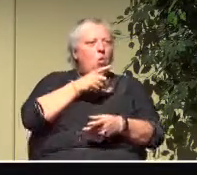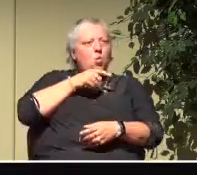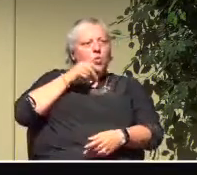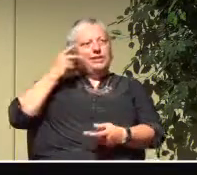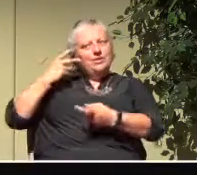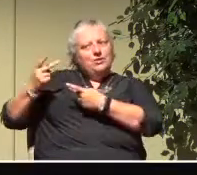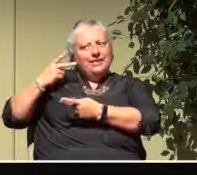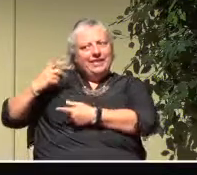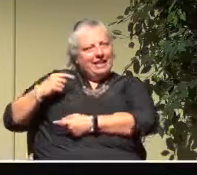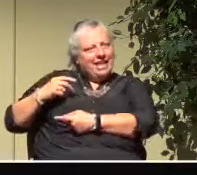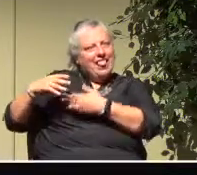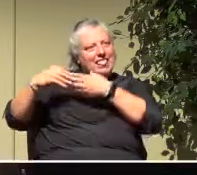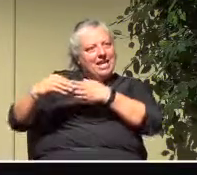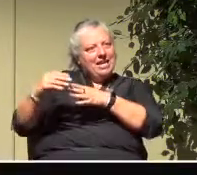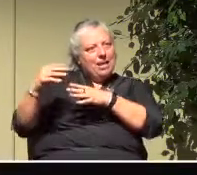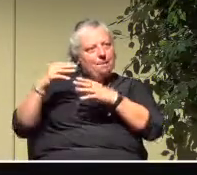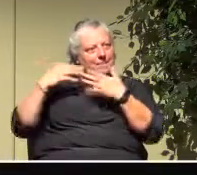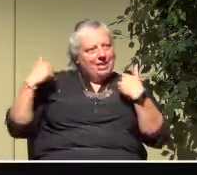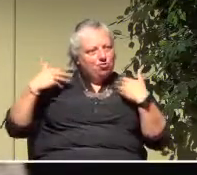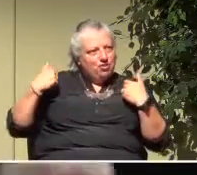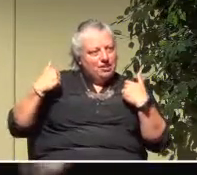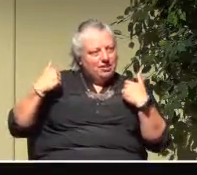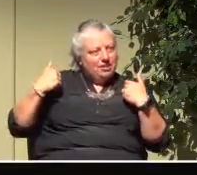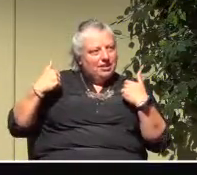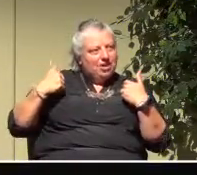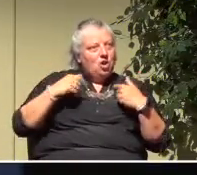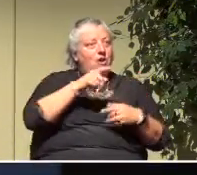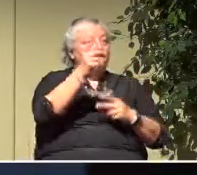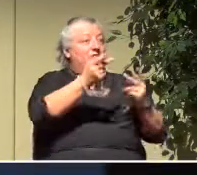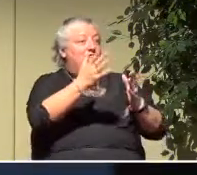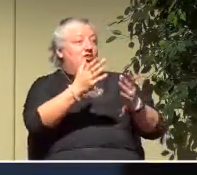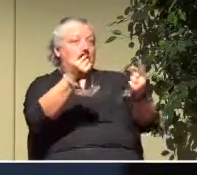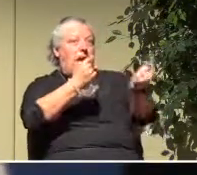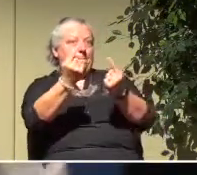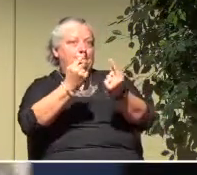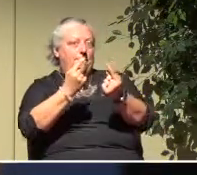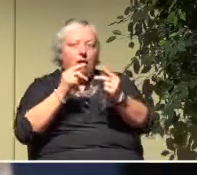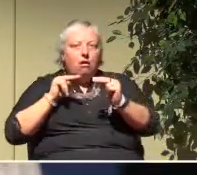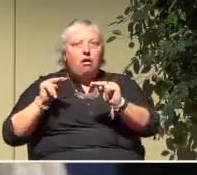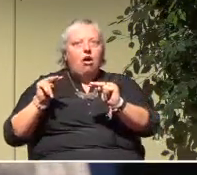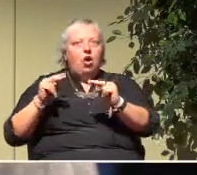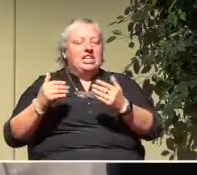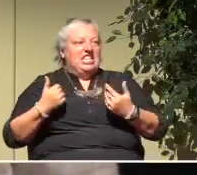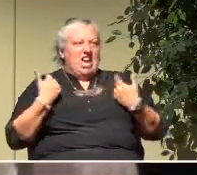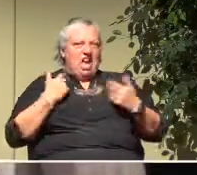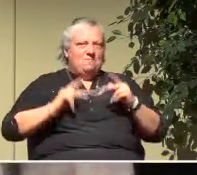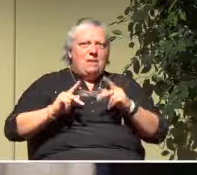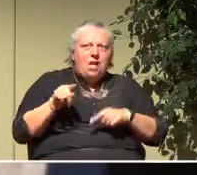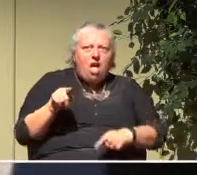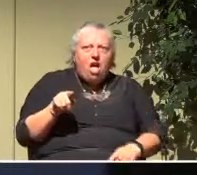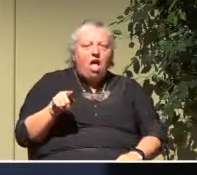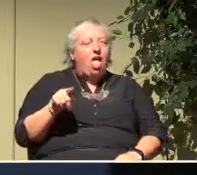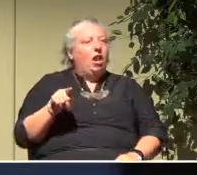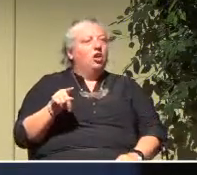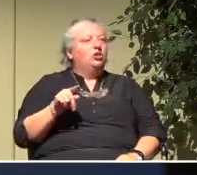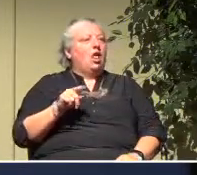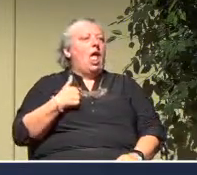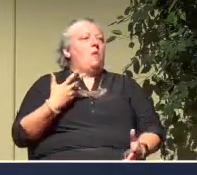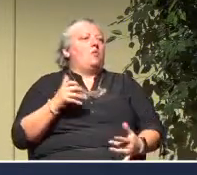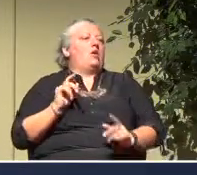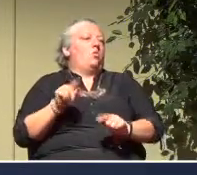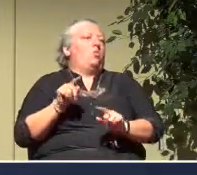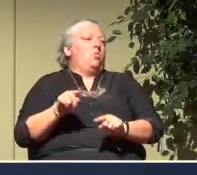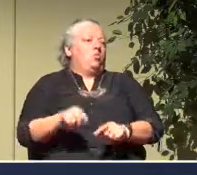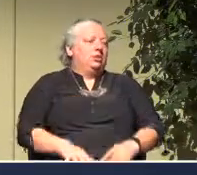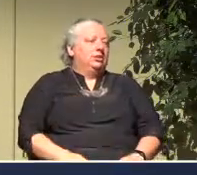up here and so on. And be introducing younger generations in it. And it's not just visible ministry.